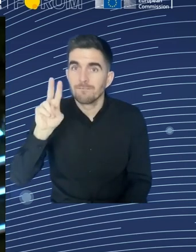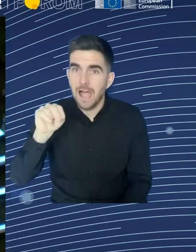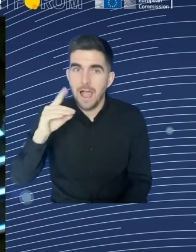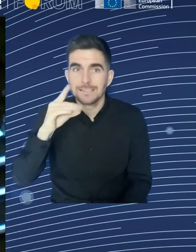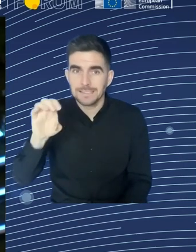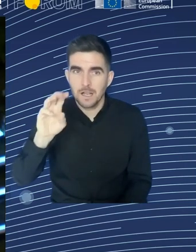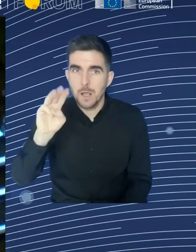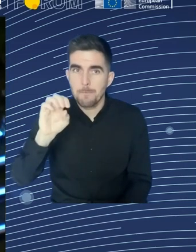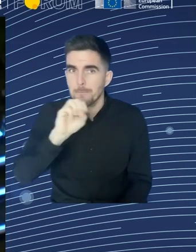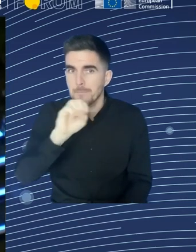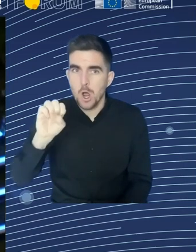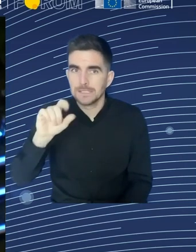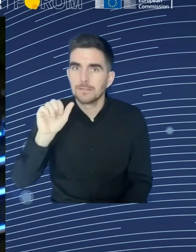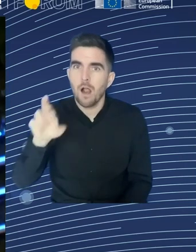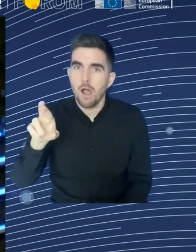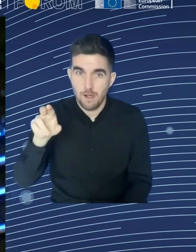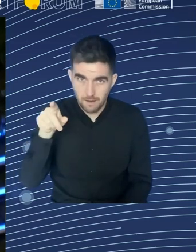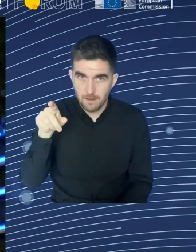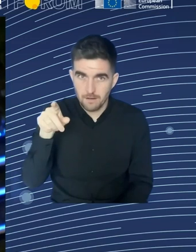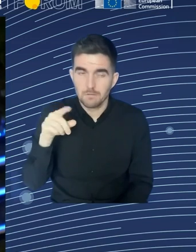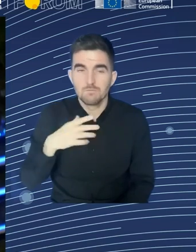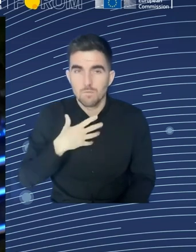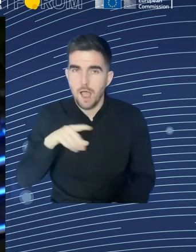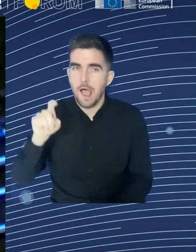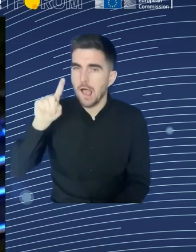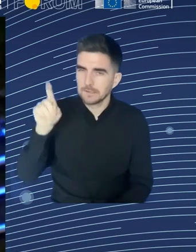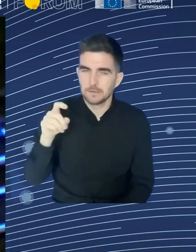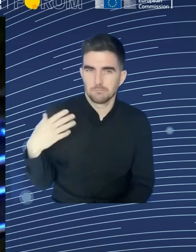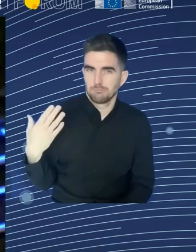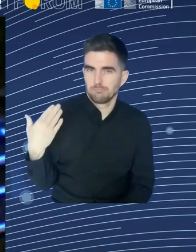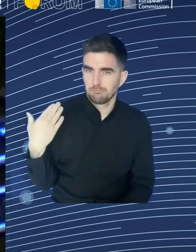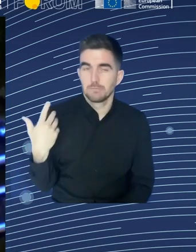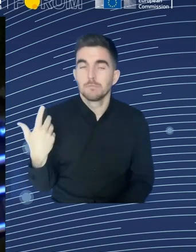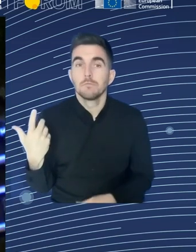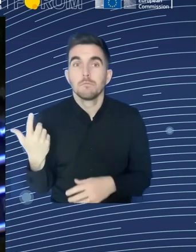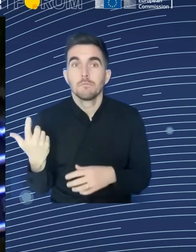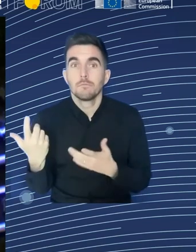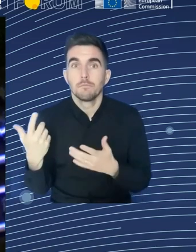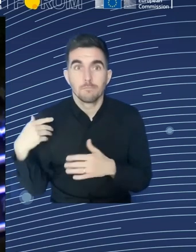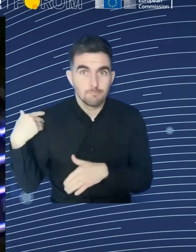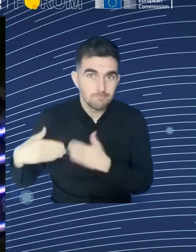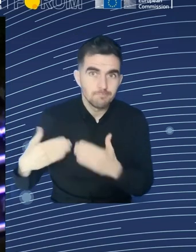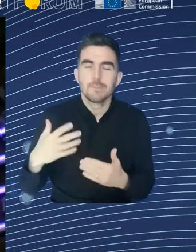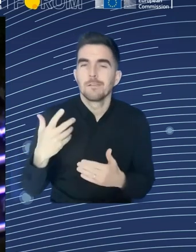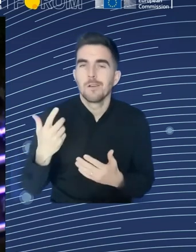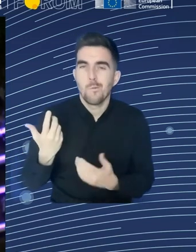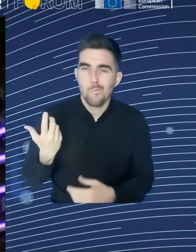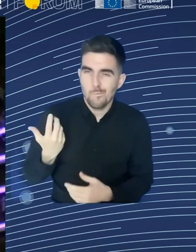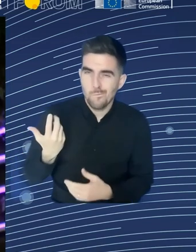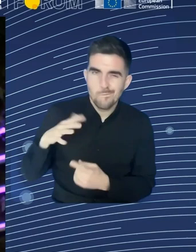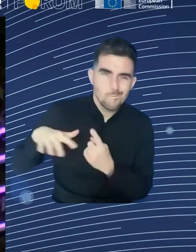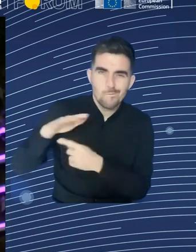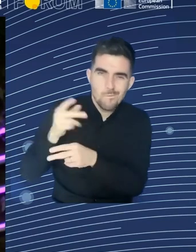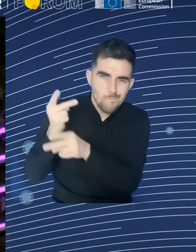on how we try to, indeed, have a sustainable social protection system in Belgium, and how we try to contribute